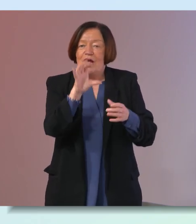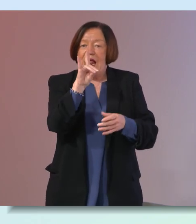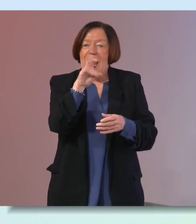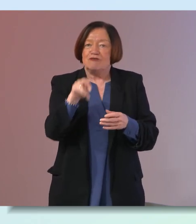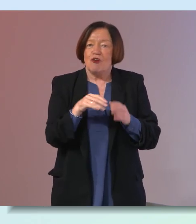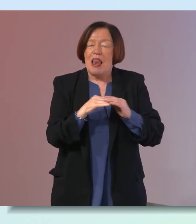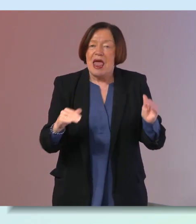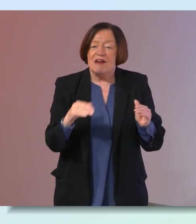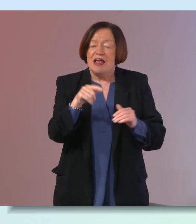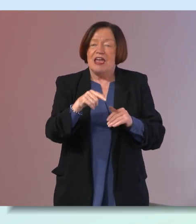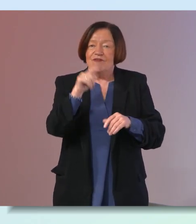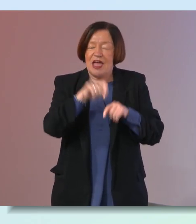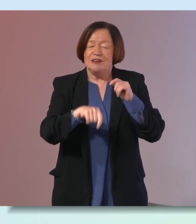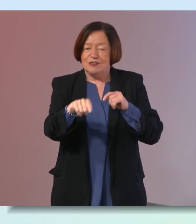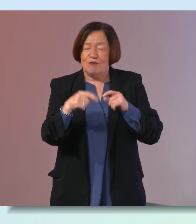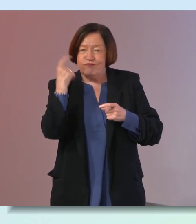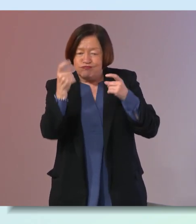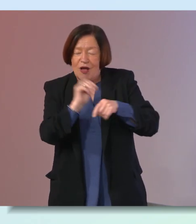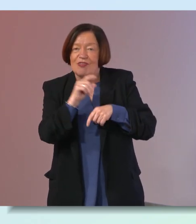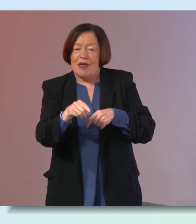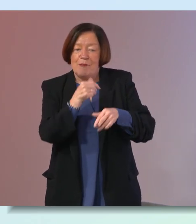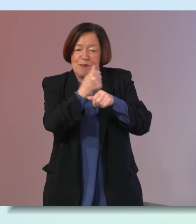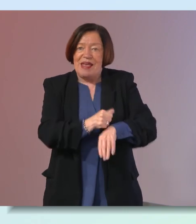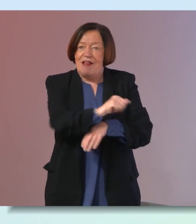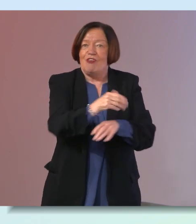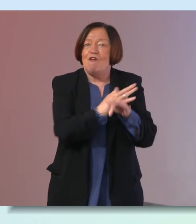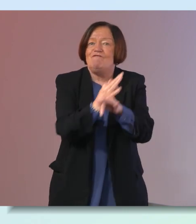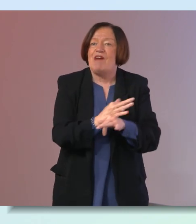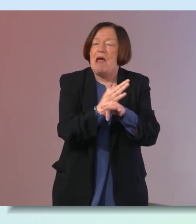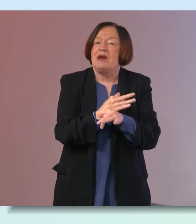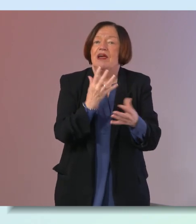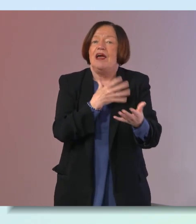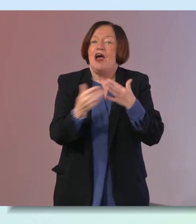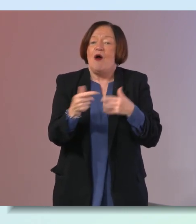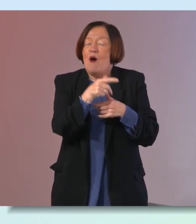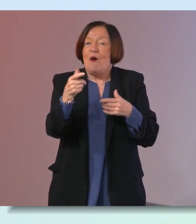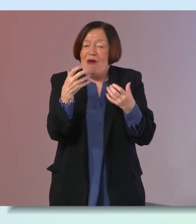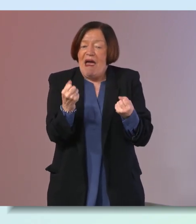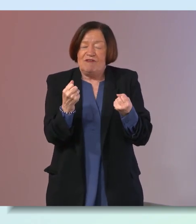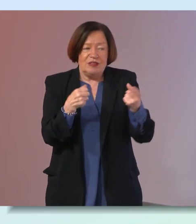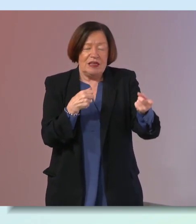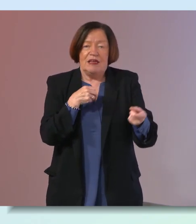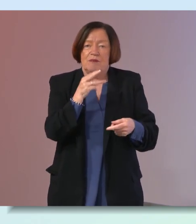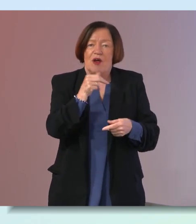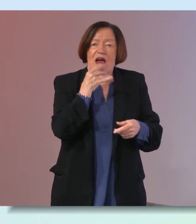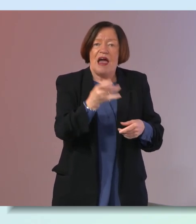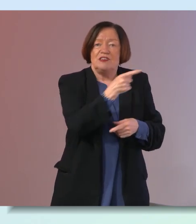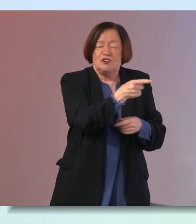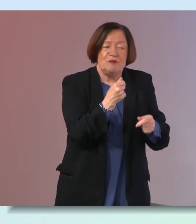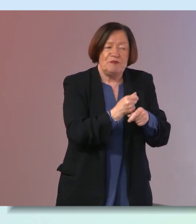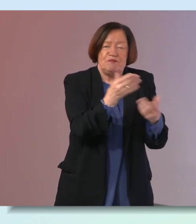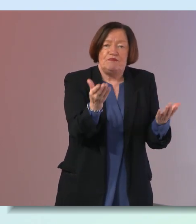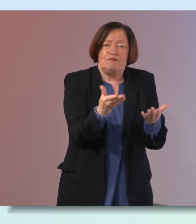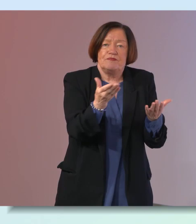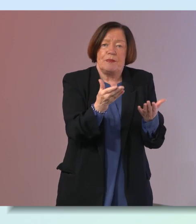and they reflect that based on their family and and what kinds of risks they have can i just ask you about alcohol because